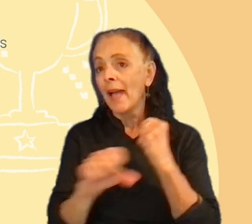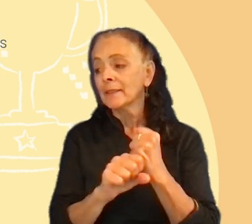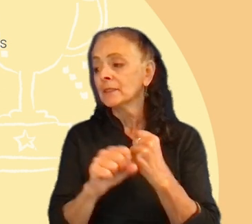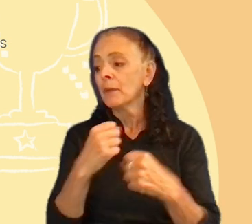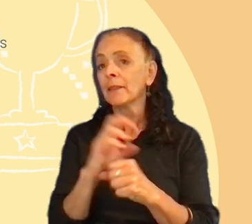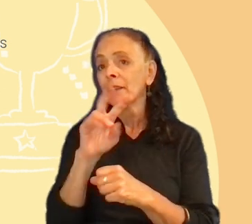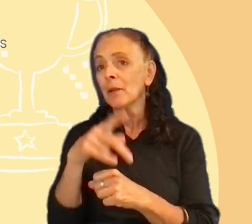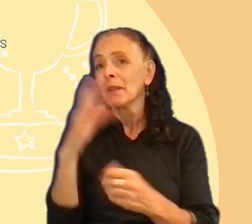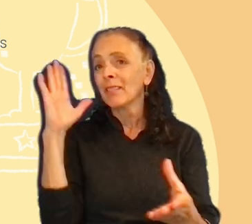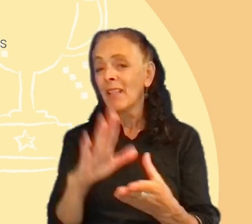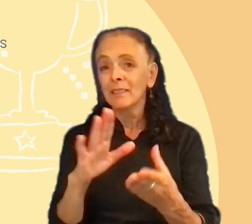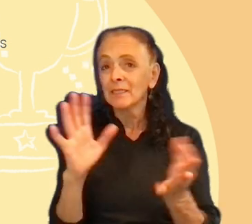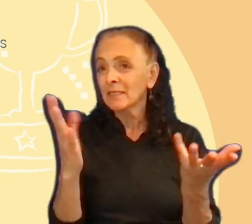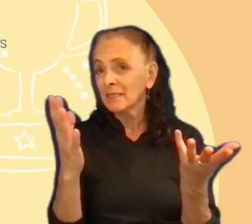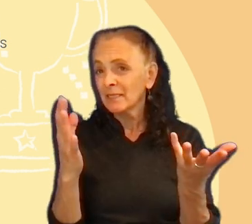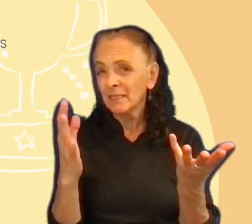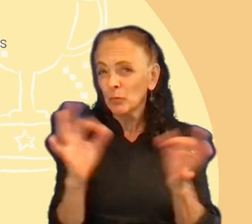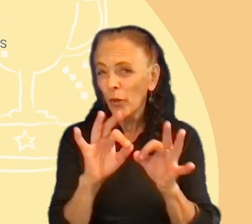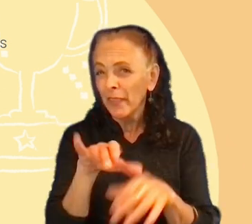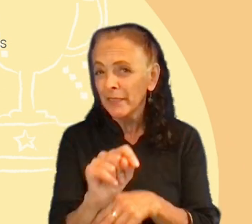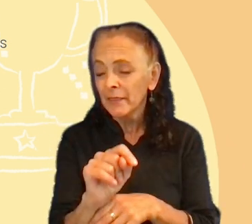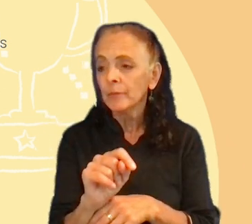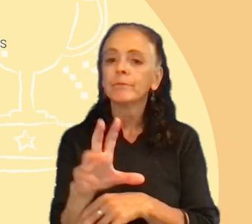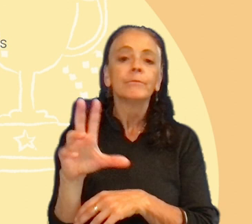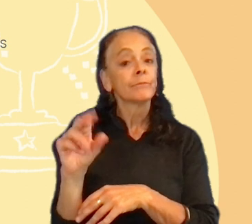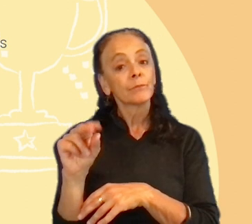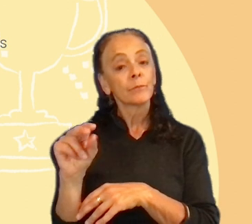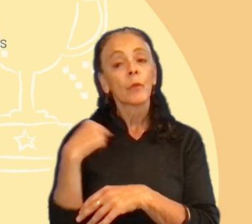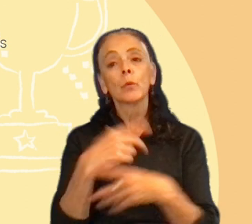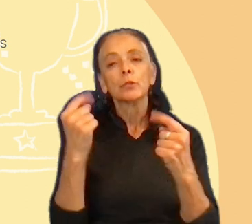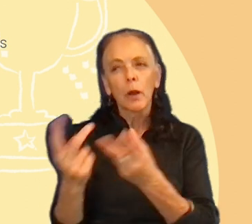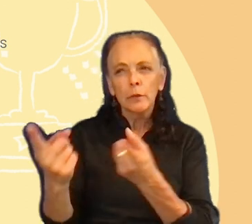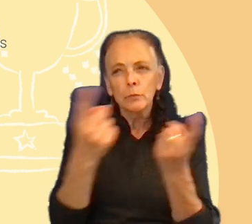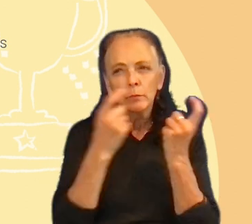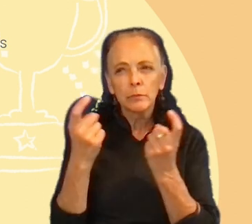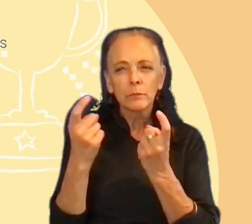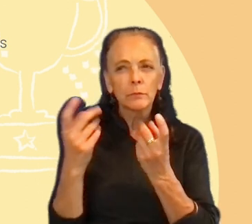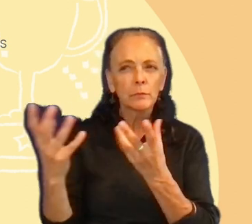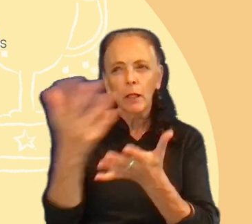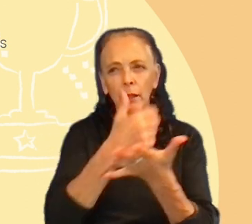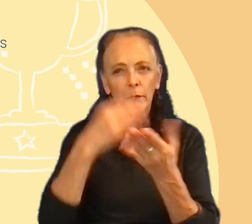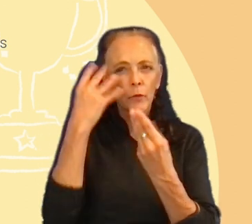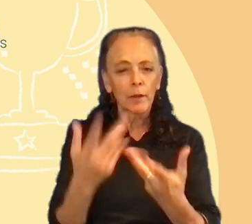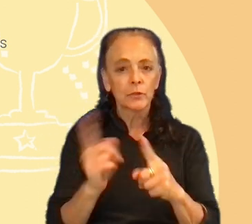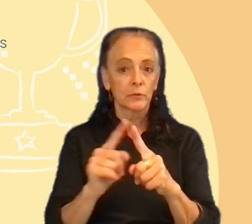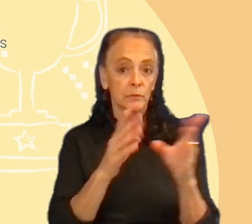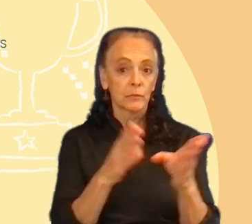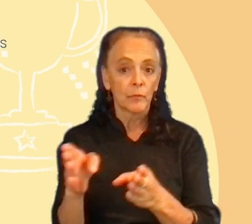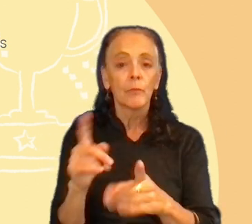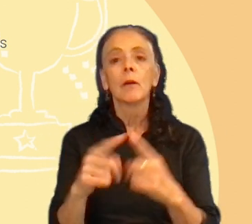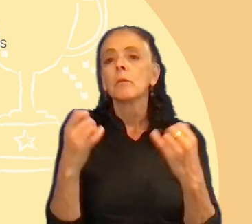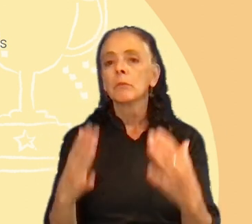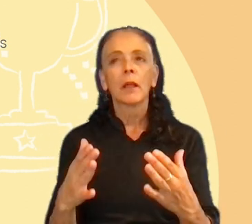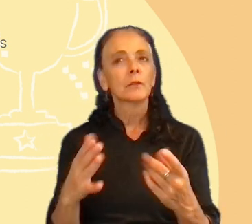no, we try to, to get this information in many different ways, but players